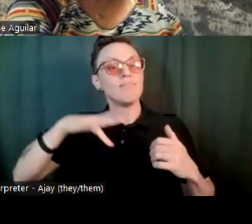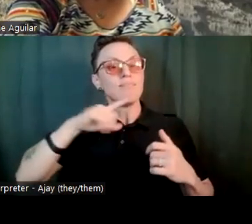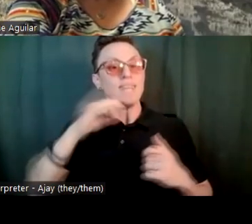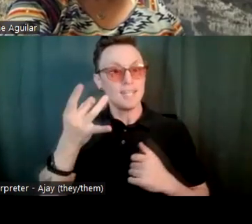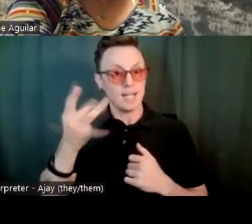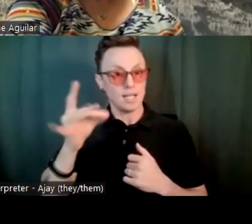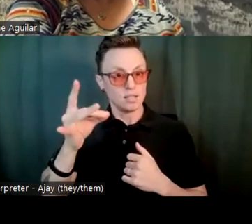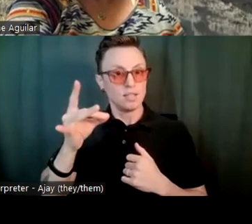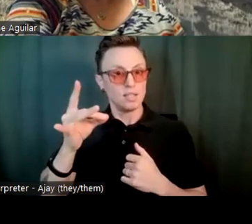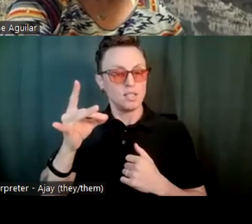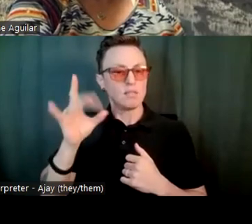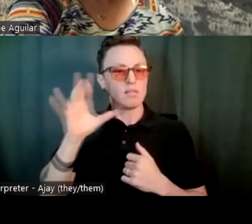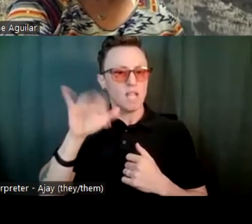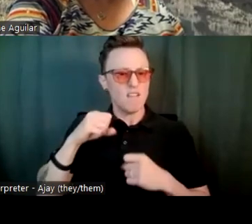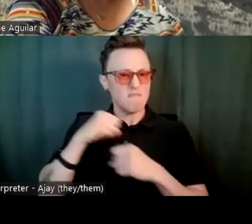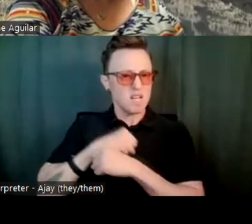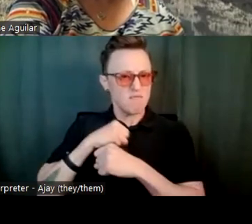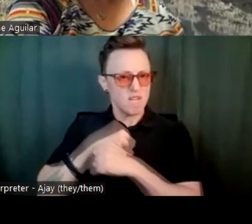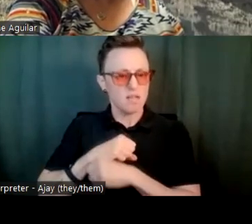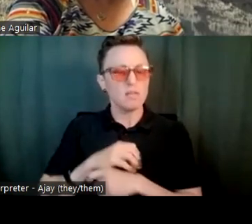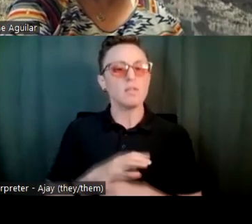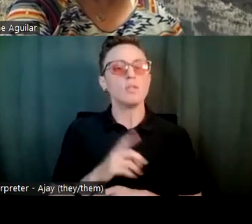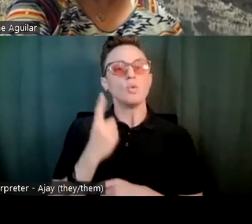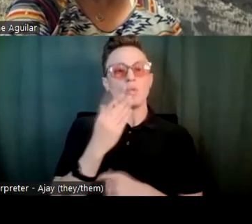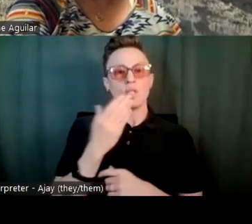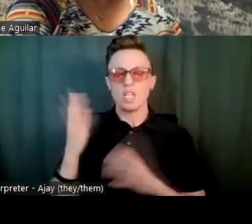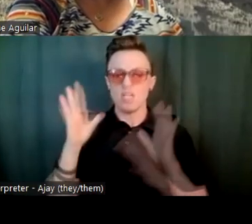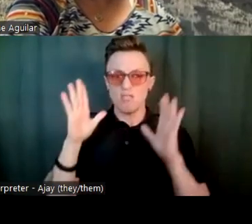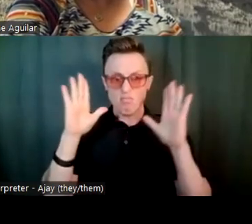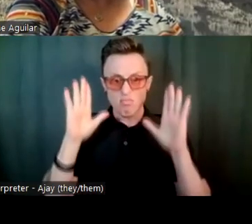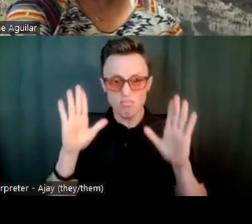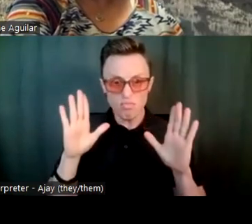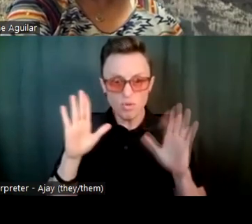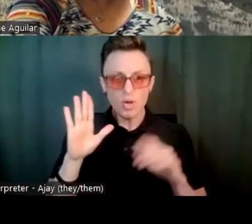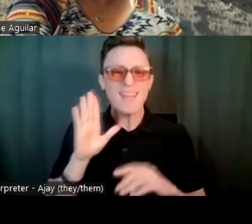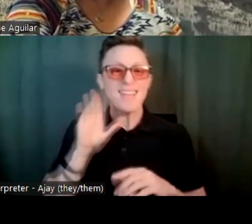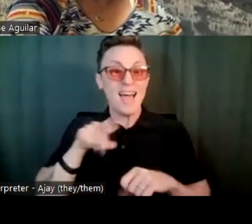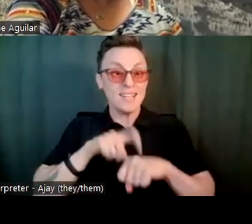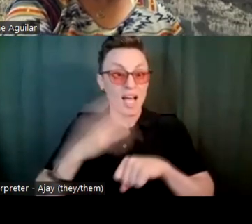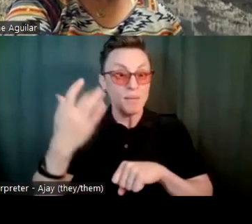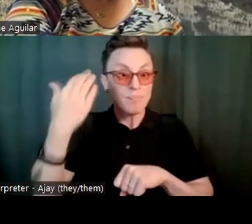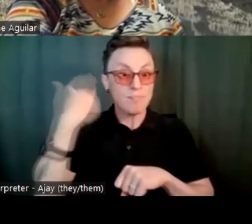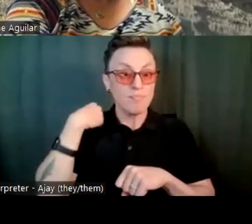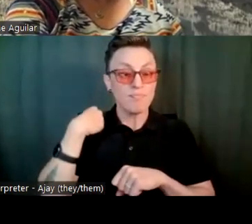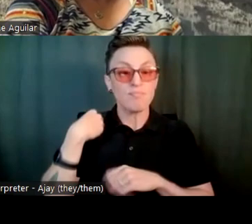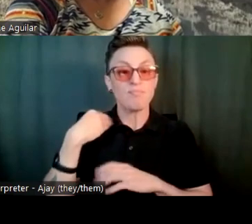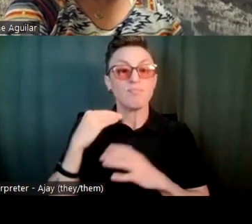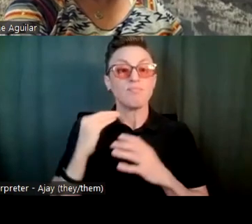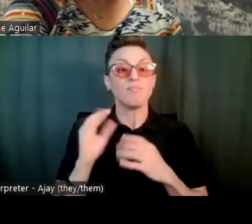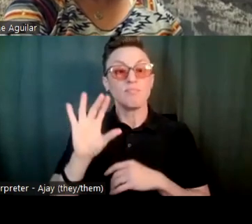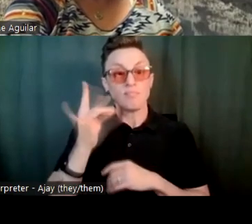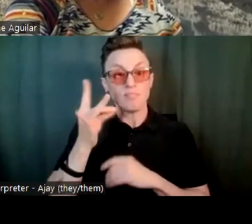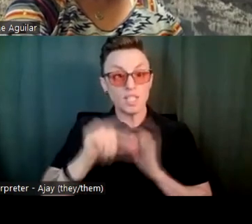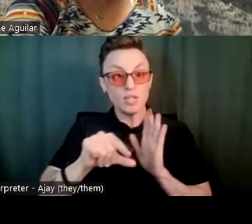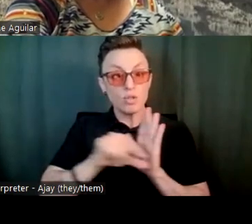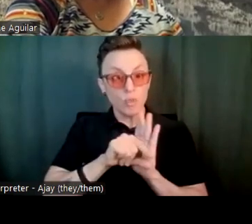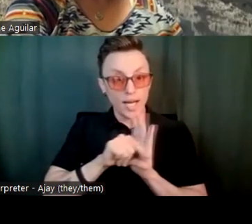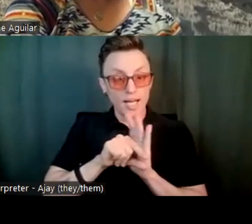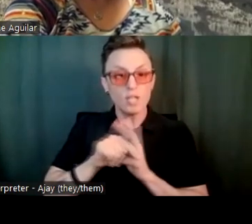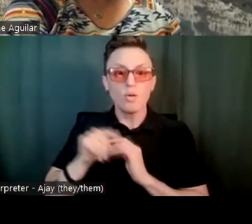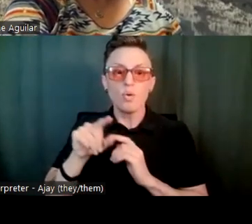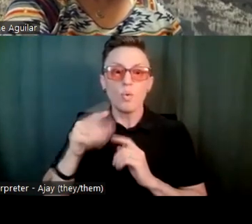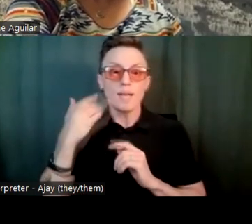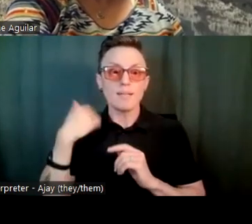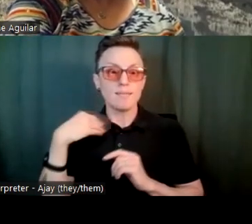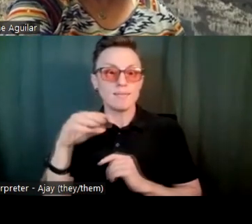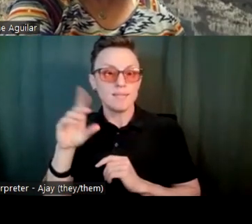And one of the things that was so wonderful about that, she was in about eighth grade at the time when DPS wanted to try and pull her